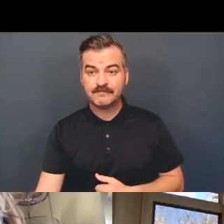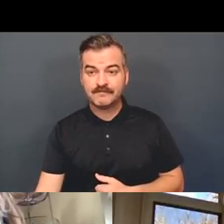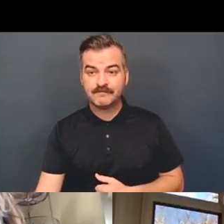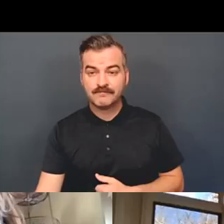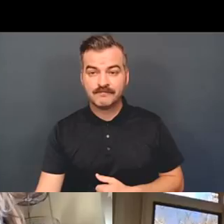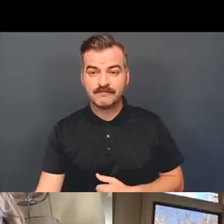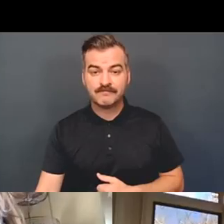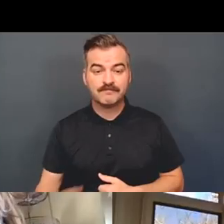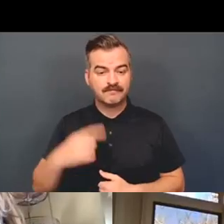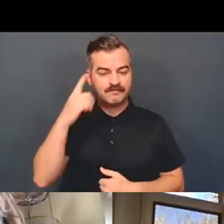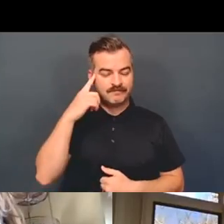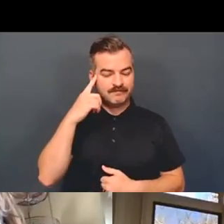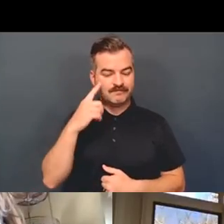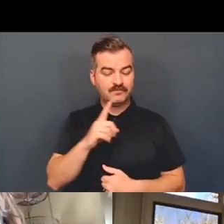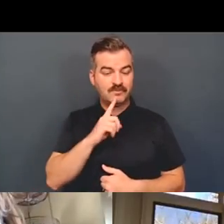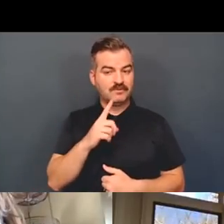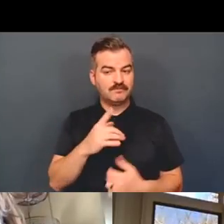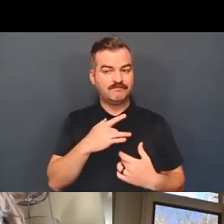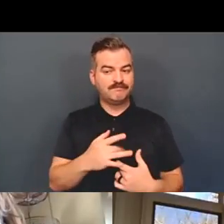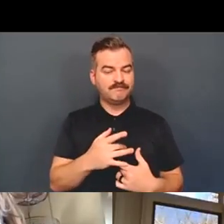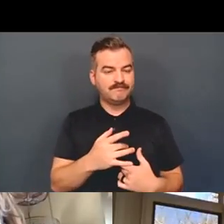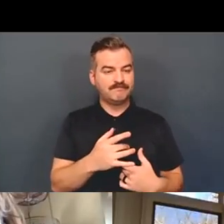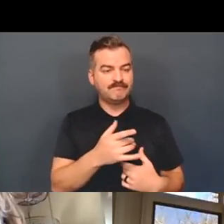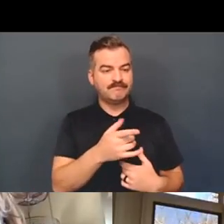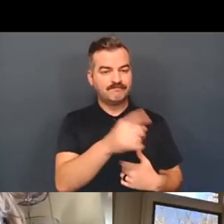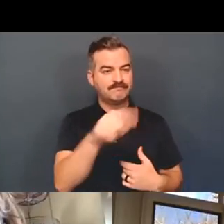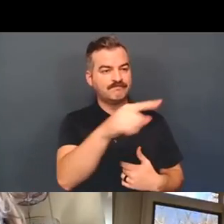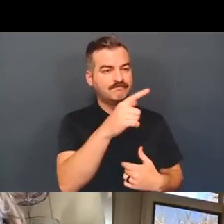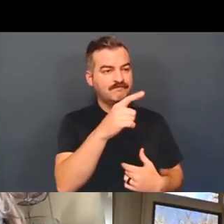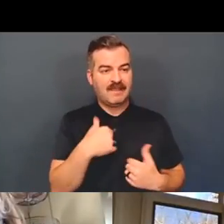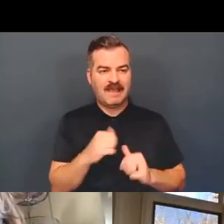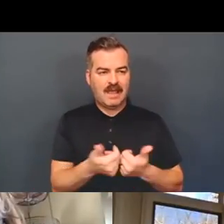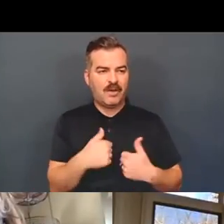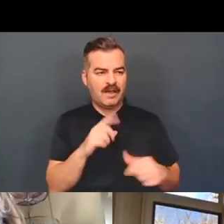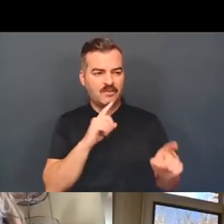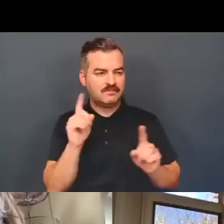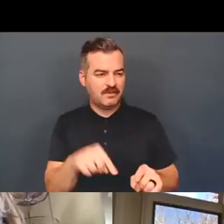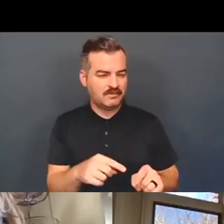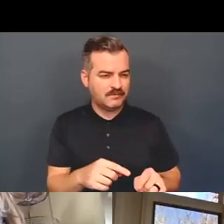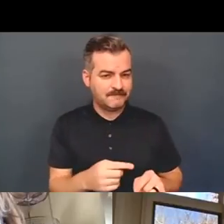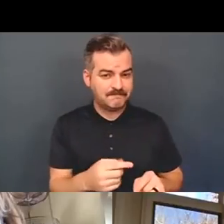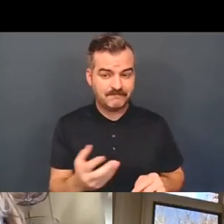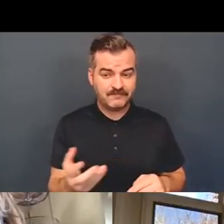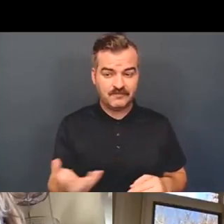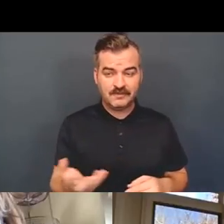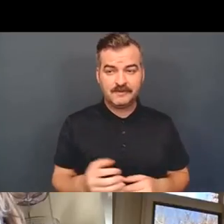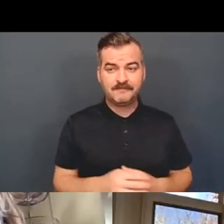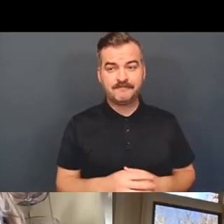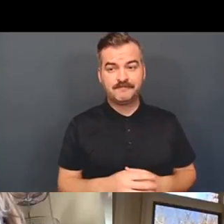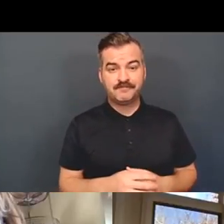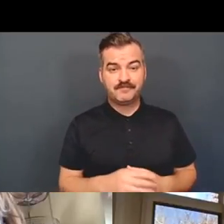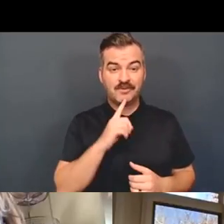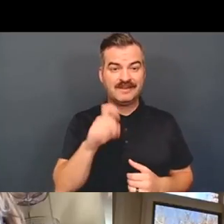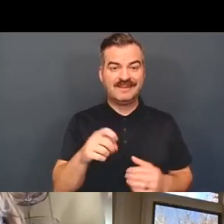from my participants most often, as a way of responding, is that there need to be more